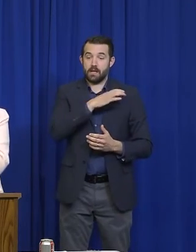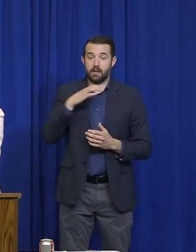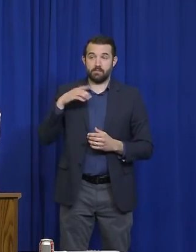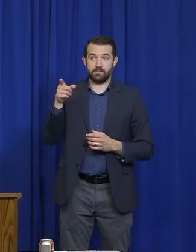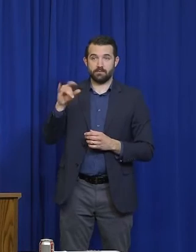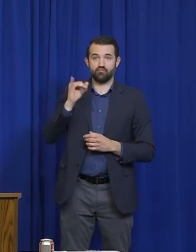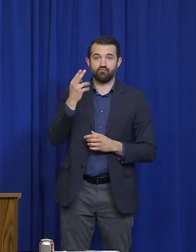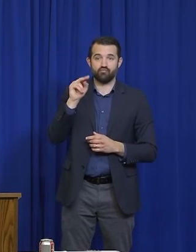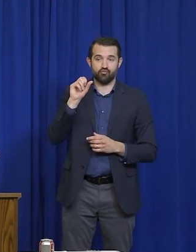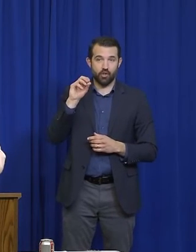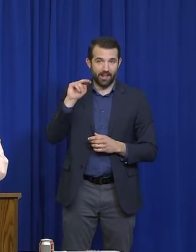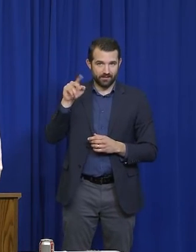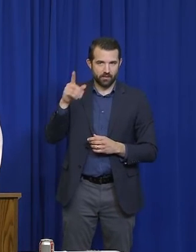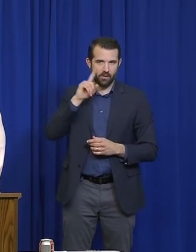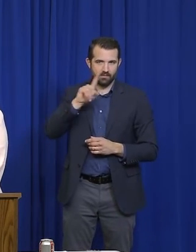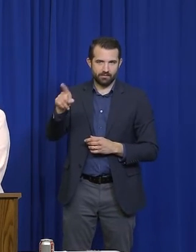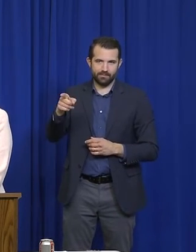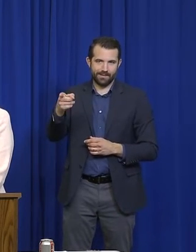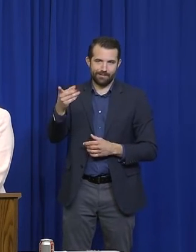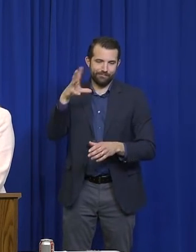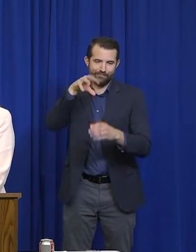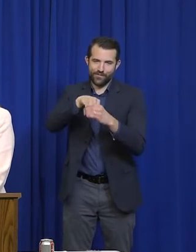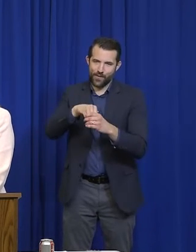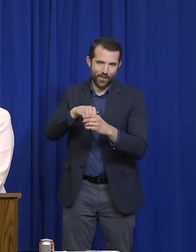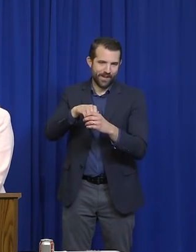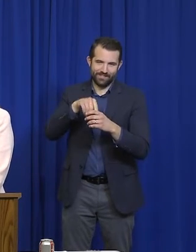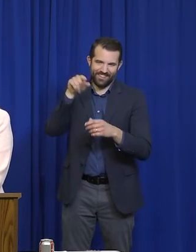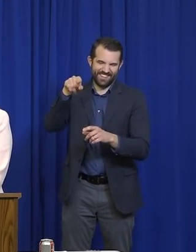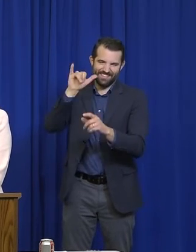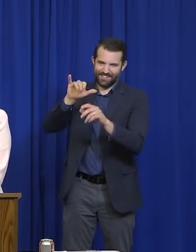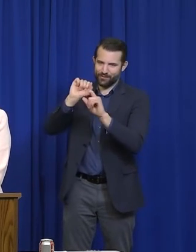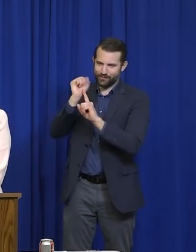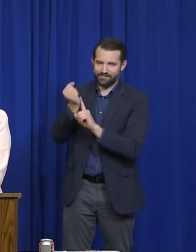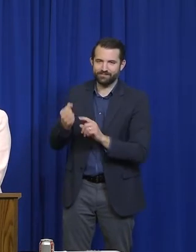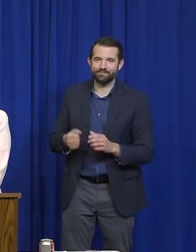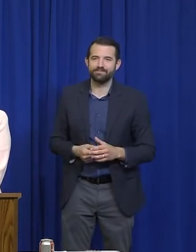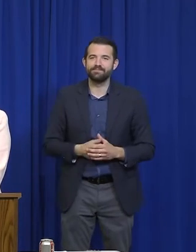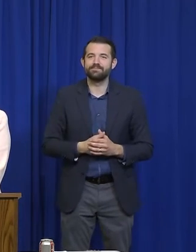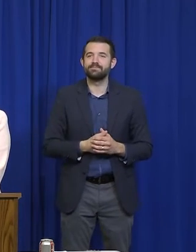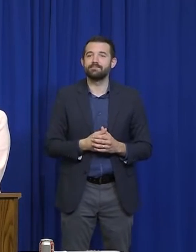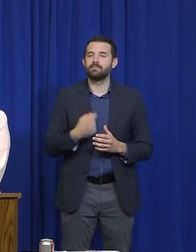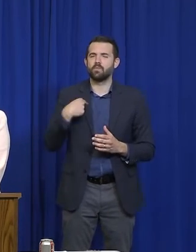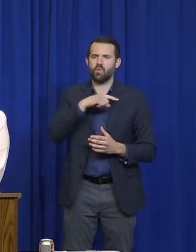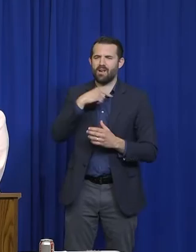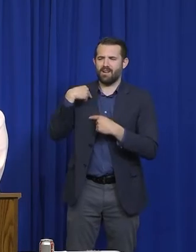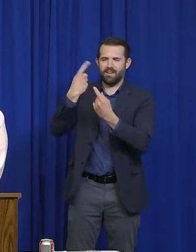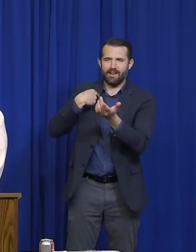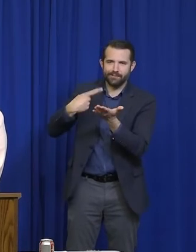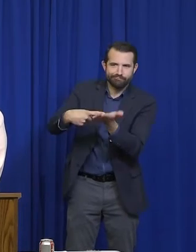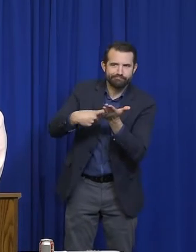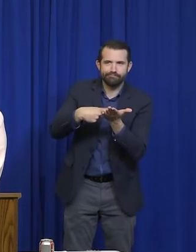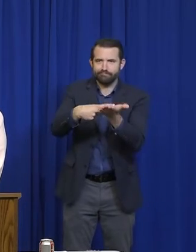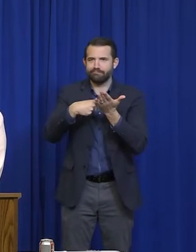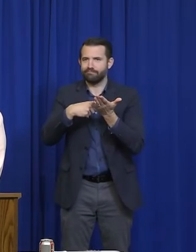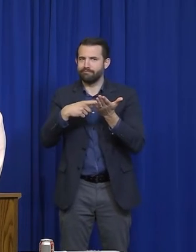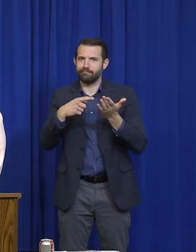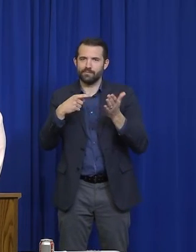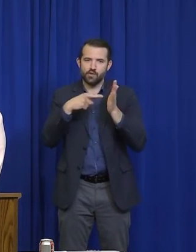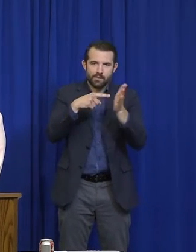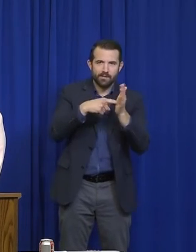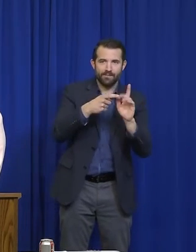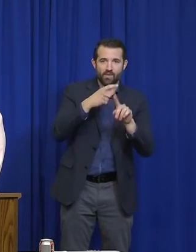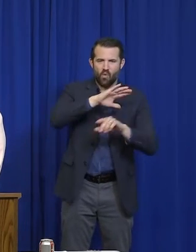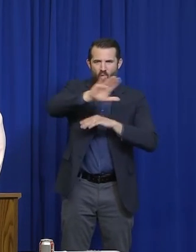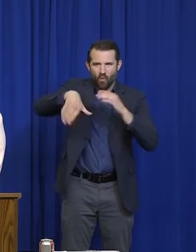for some time now. This is not a new procedure. We've been talking with representatives from all sectors of the economy.